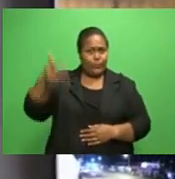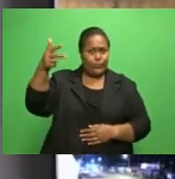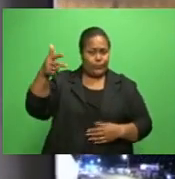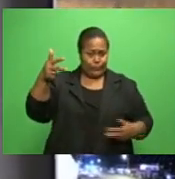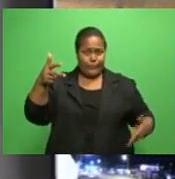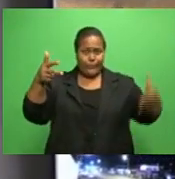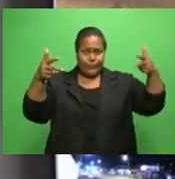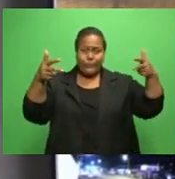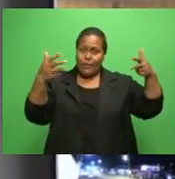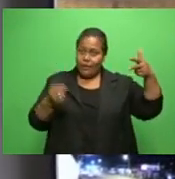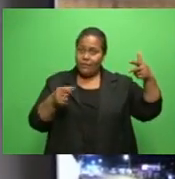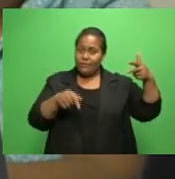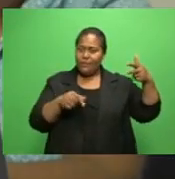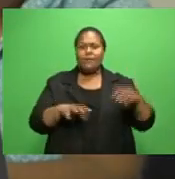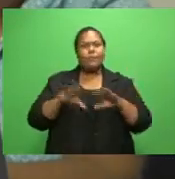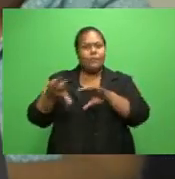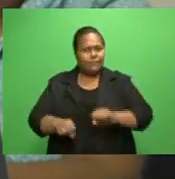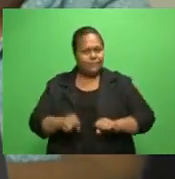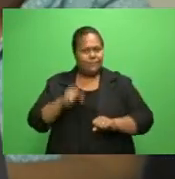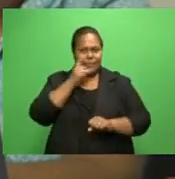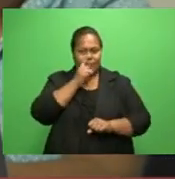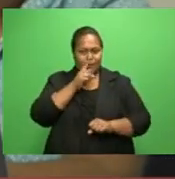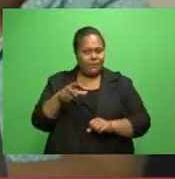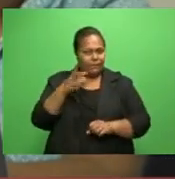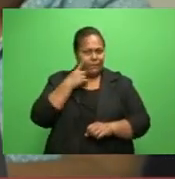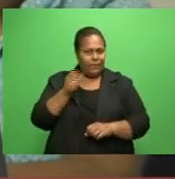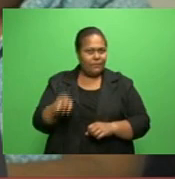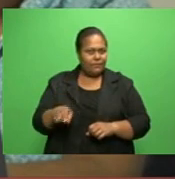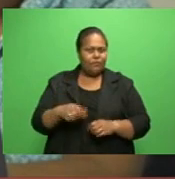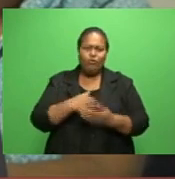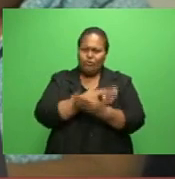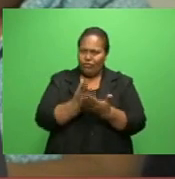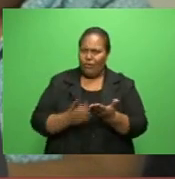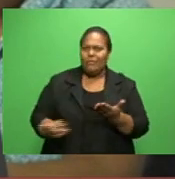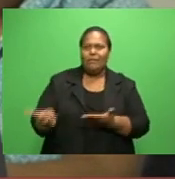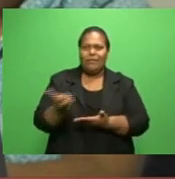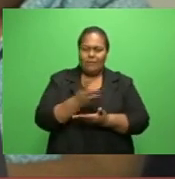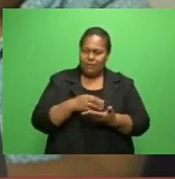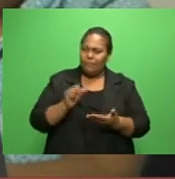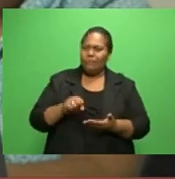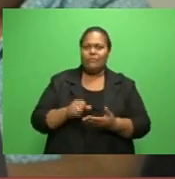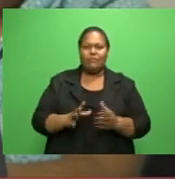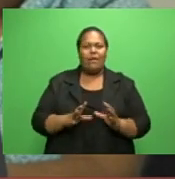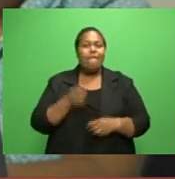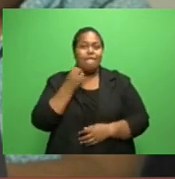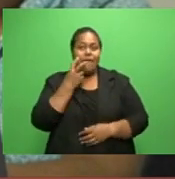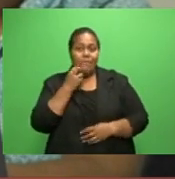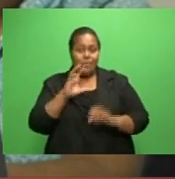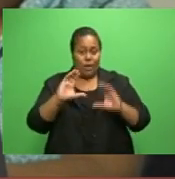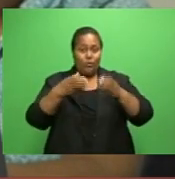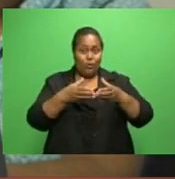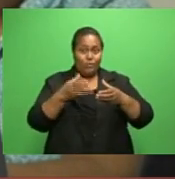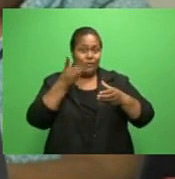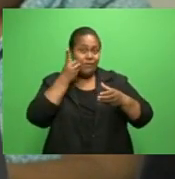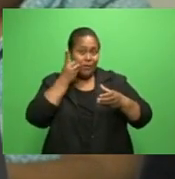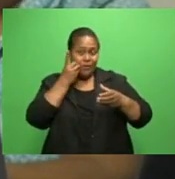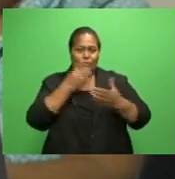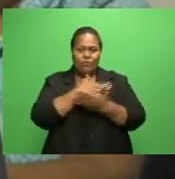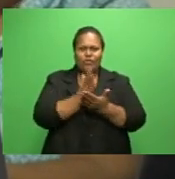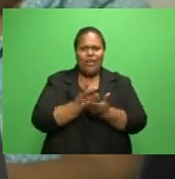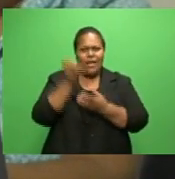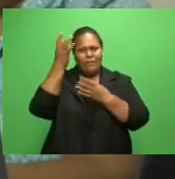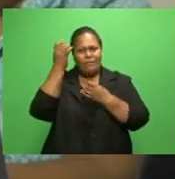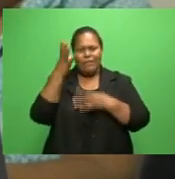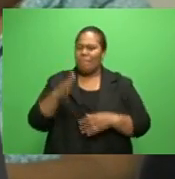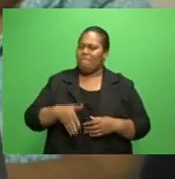They have made the number of arrests. They are sharing data. We have formed a Y1 group as well, which we share information. Please